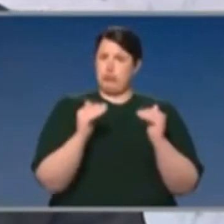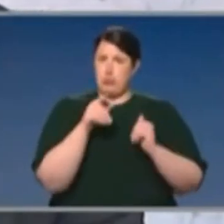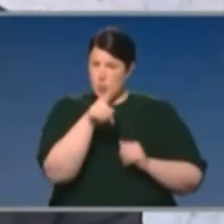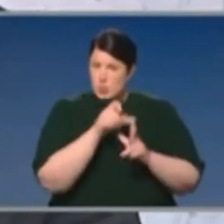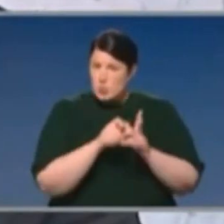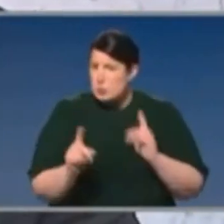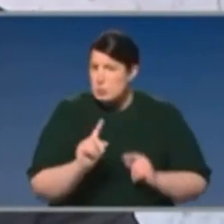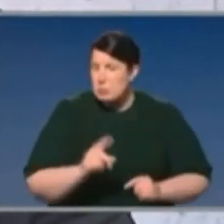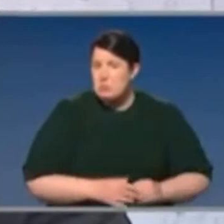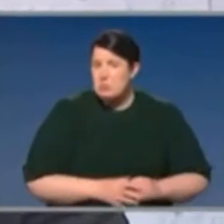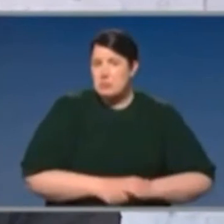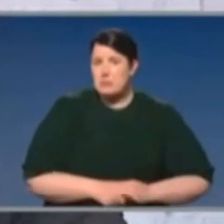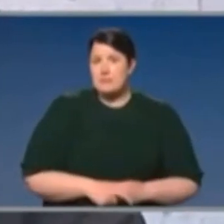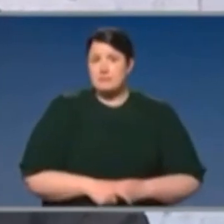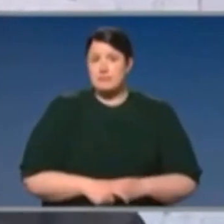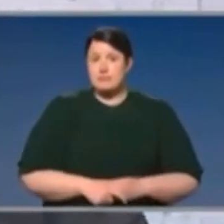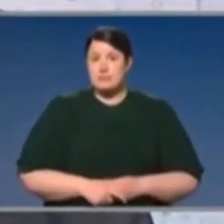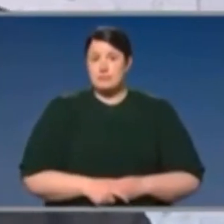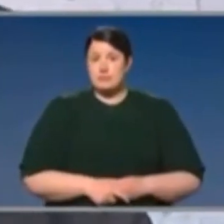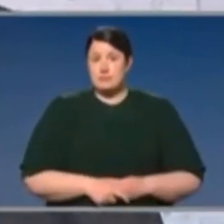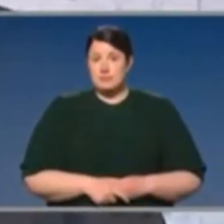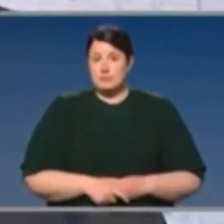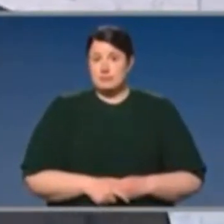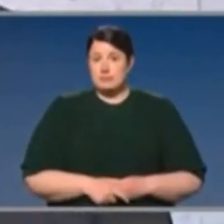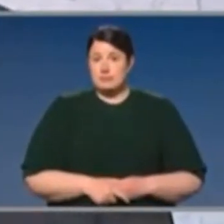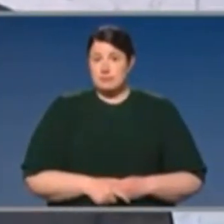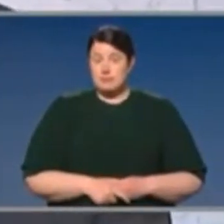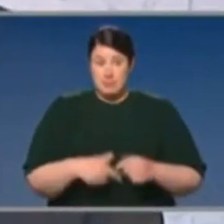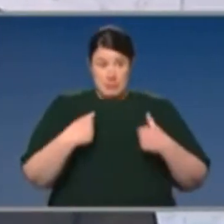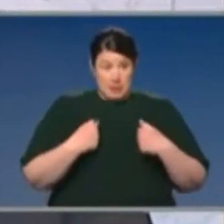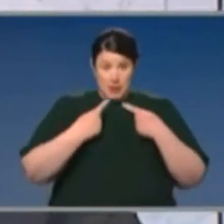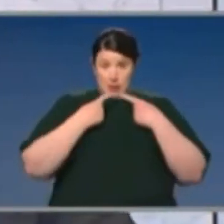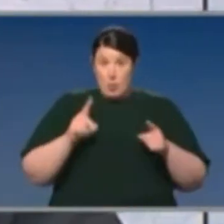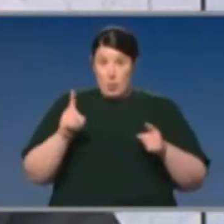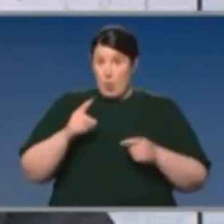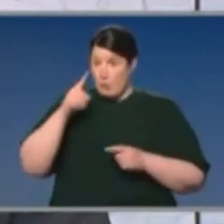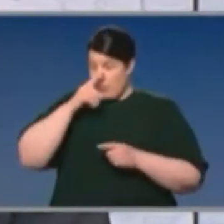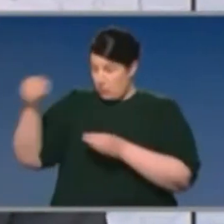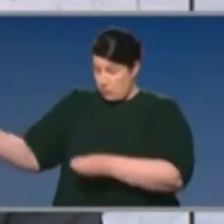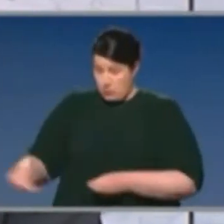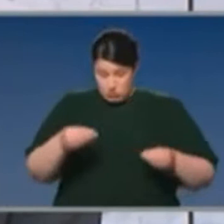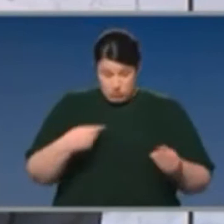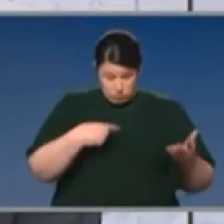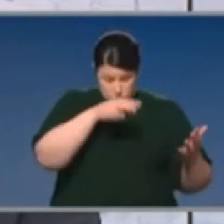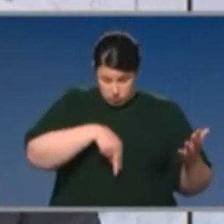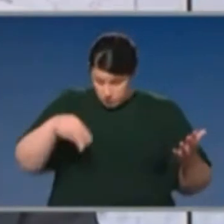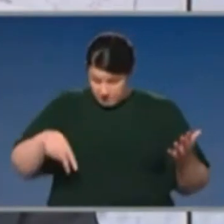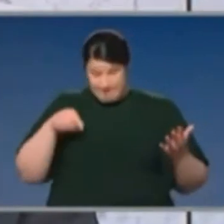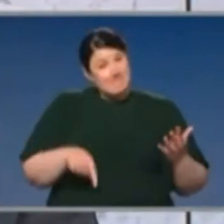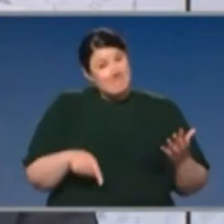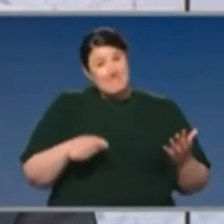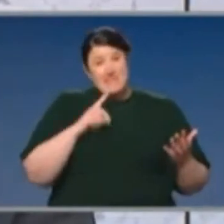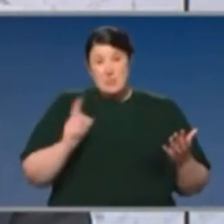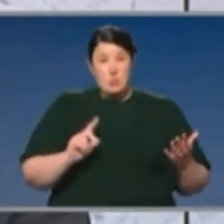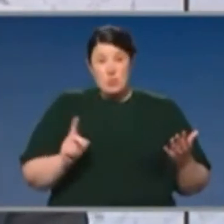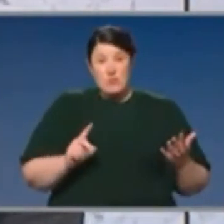add to this and so may Greg. Look, I'm only going off what's in front of me. And what I'm seeing in front of me is a plan which